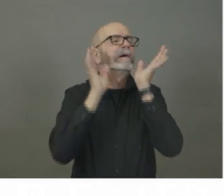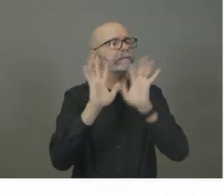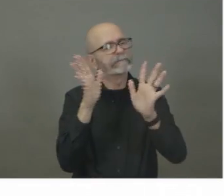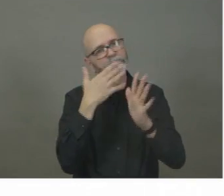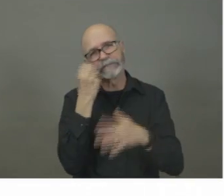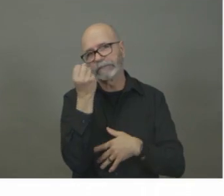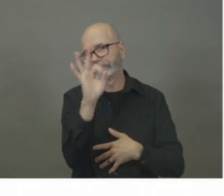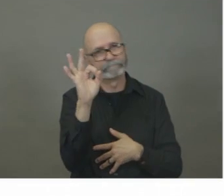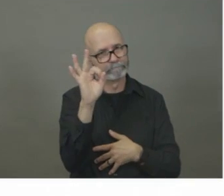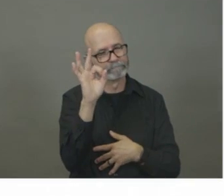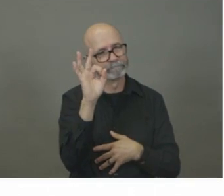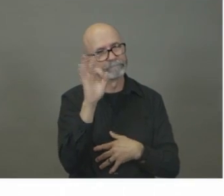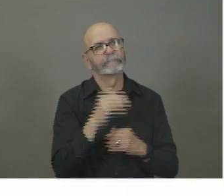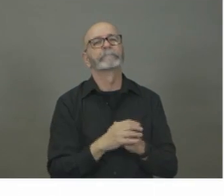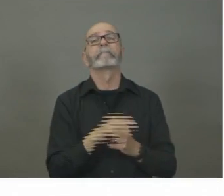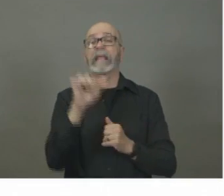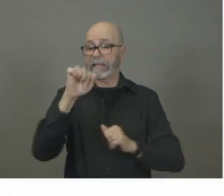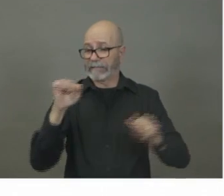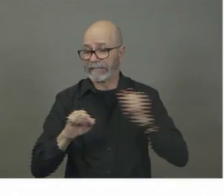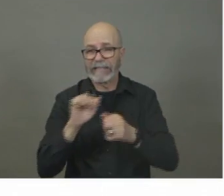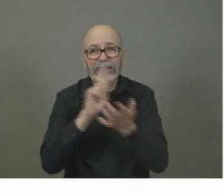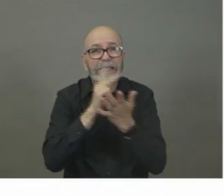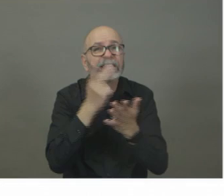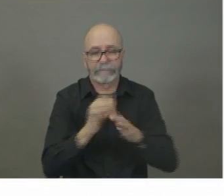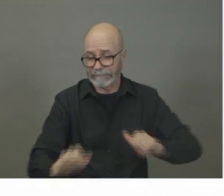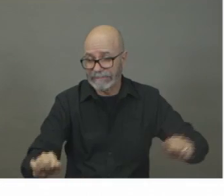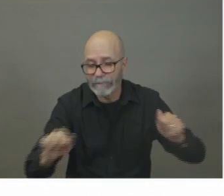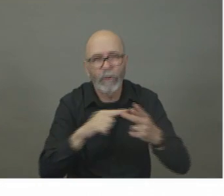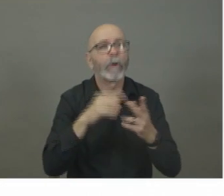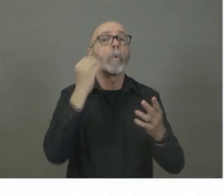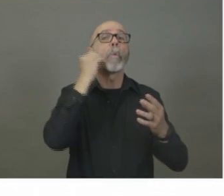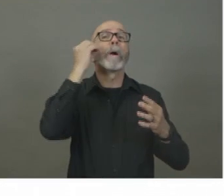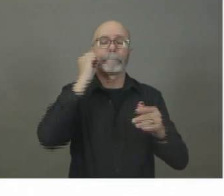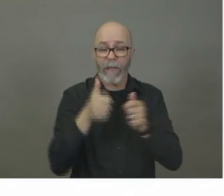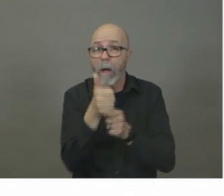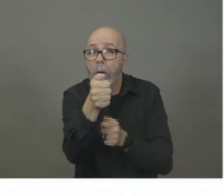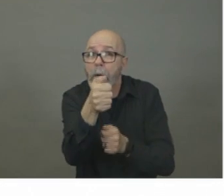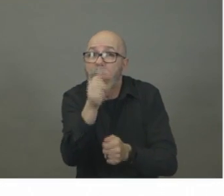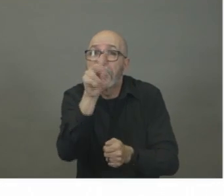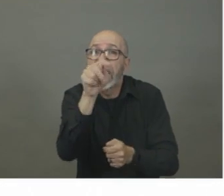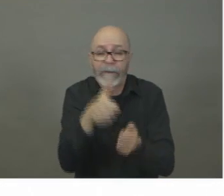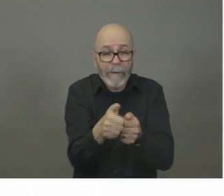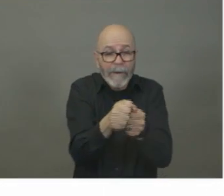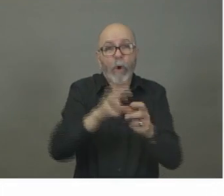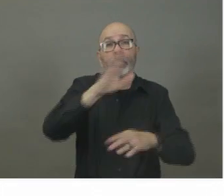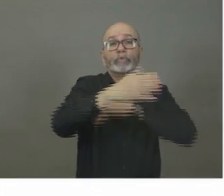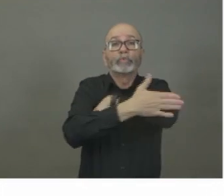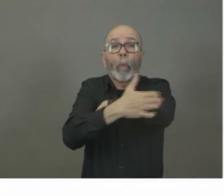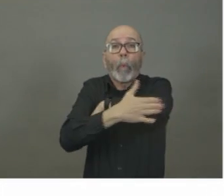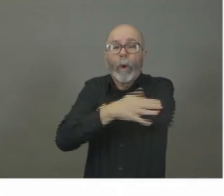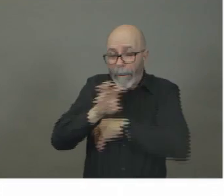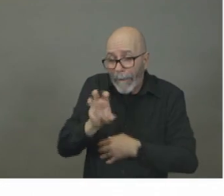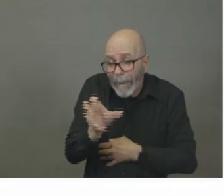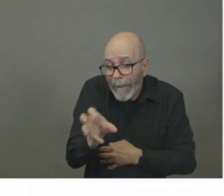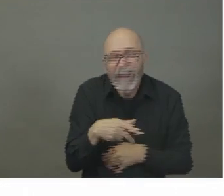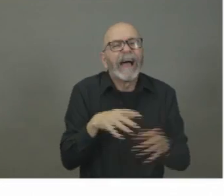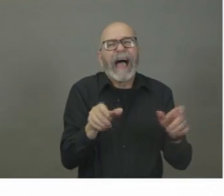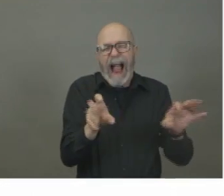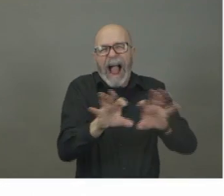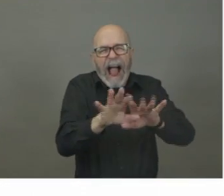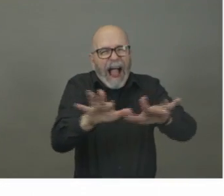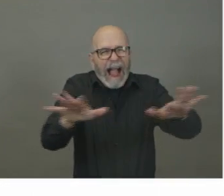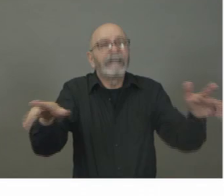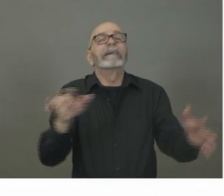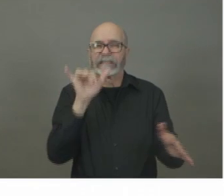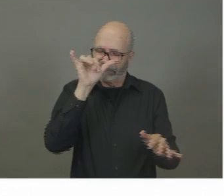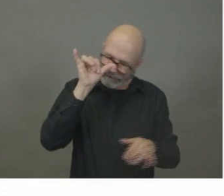surfaces, both in our homes and out in the public, where a lot of people's hands go. Staying home if